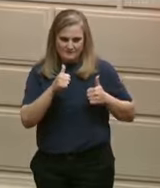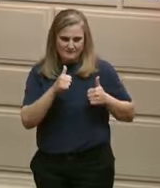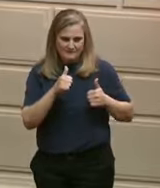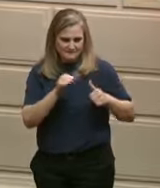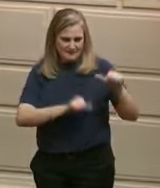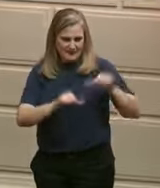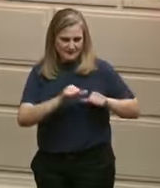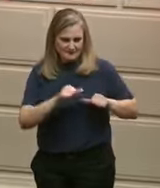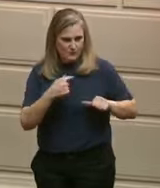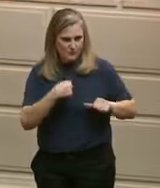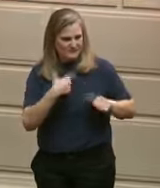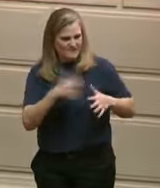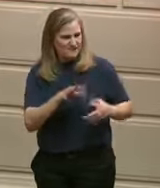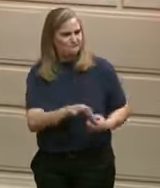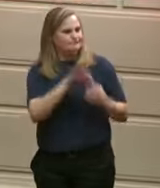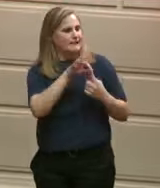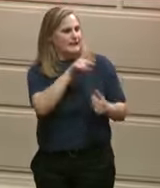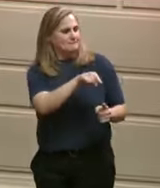stand up.